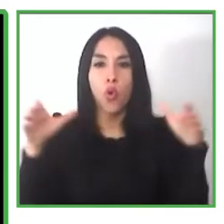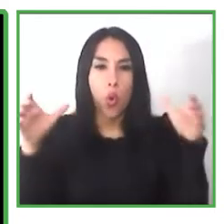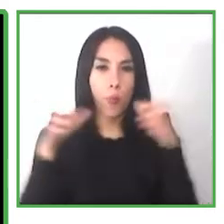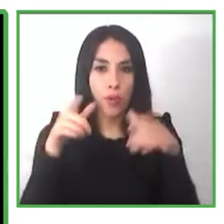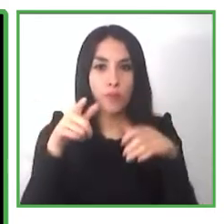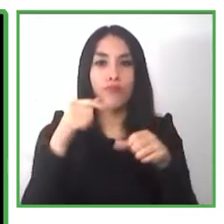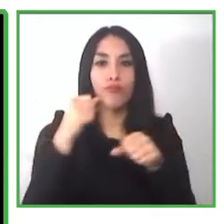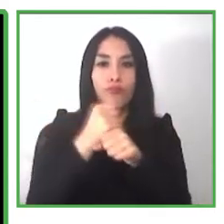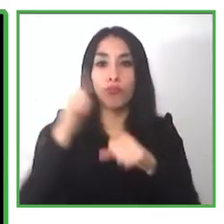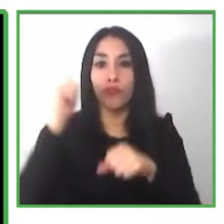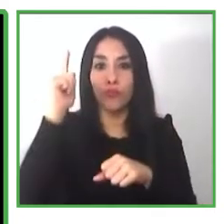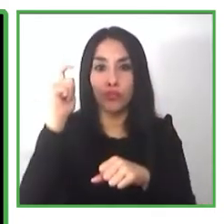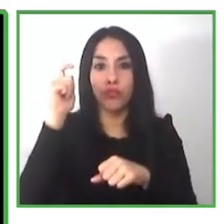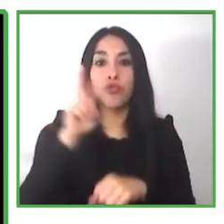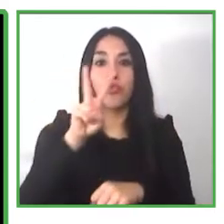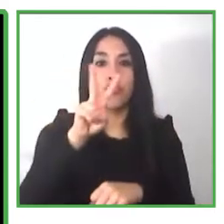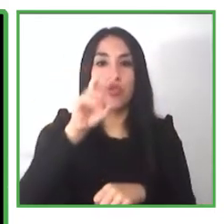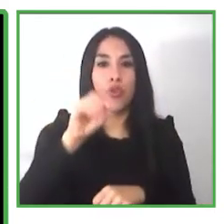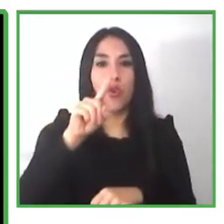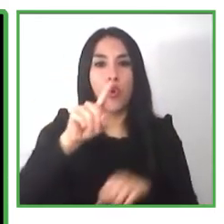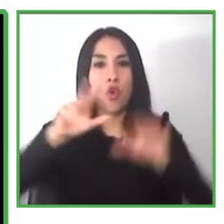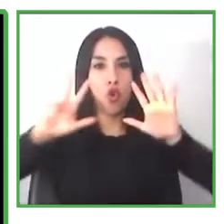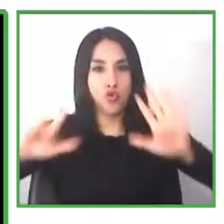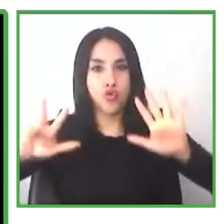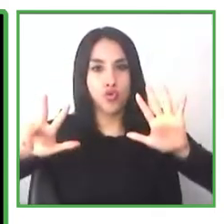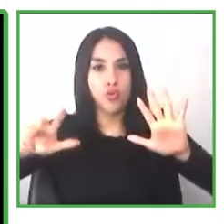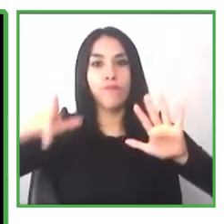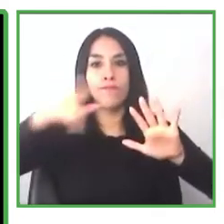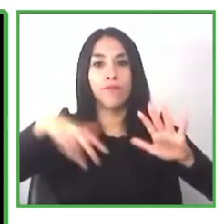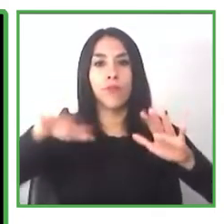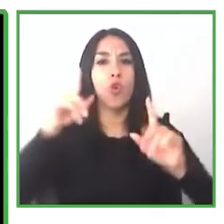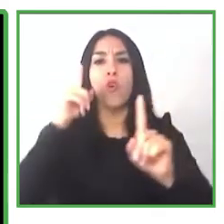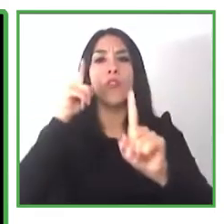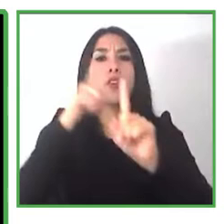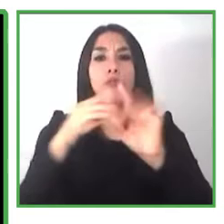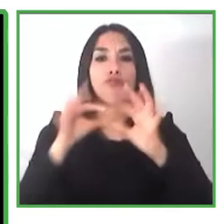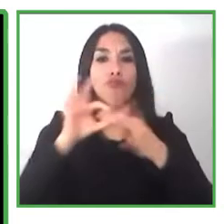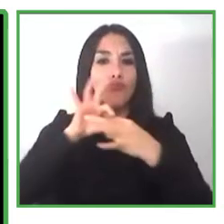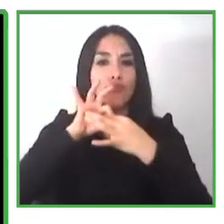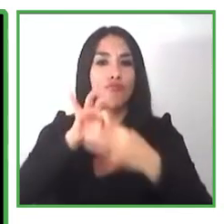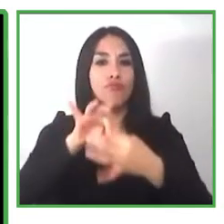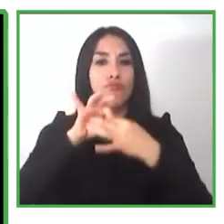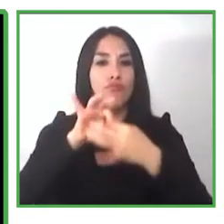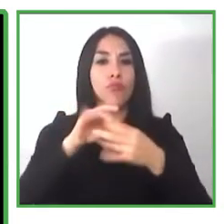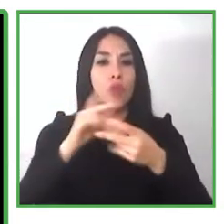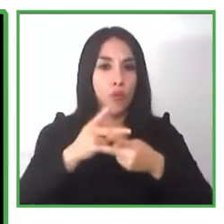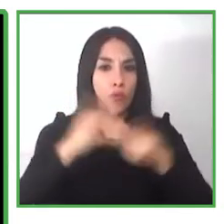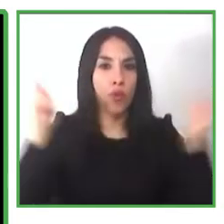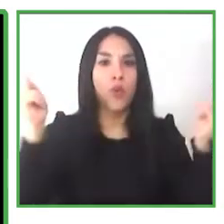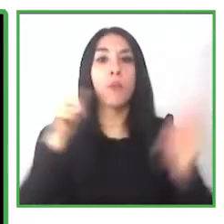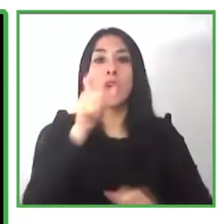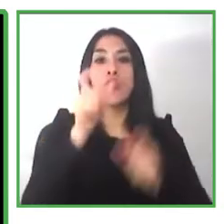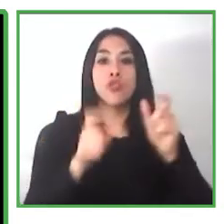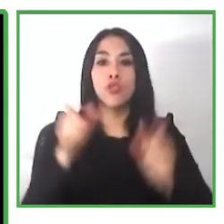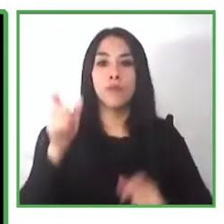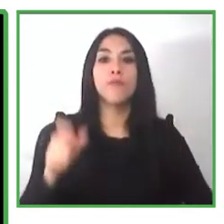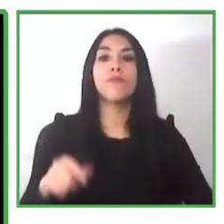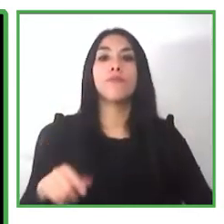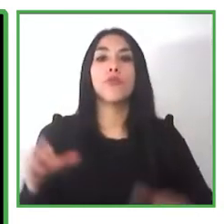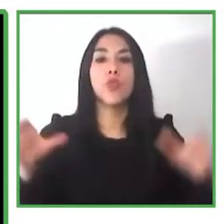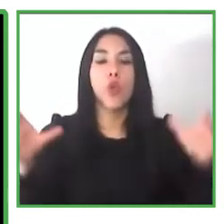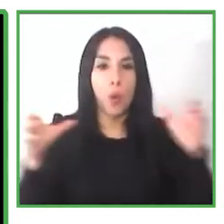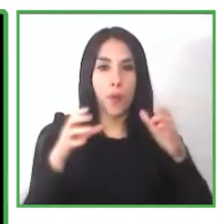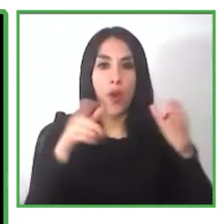skilled people with different abilities who want to work we assist companies become more inclusive when recruiting staff and we